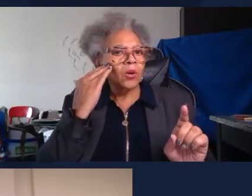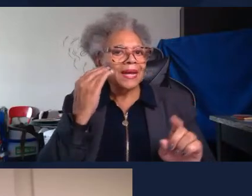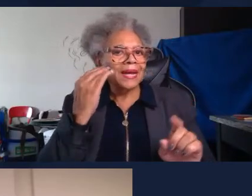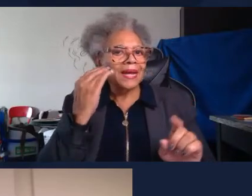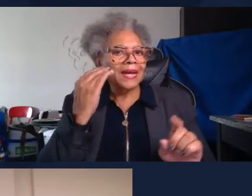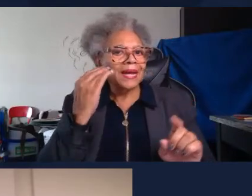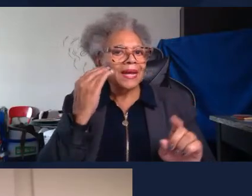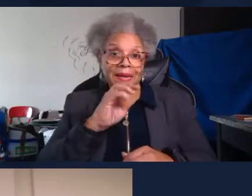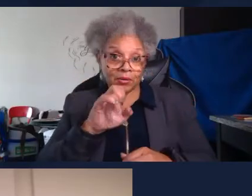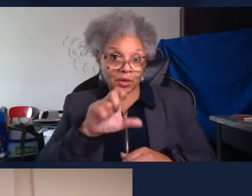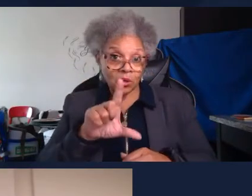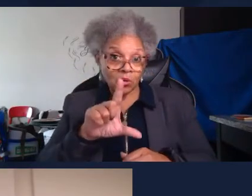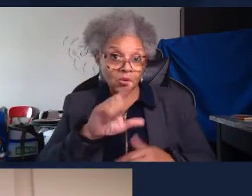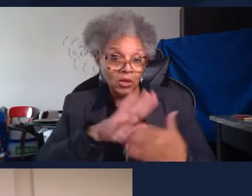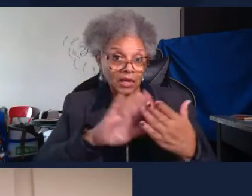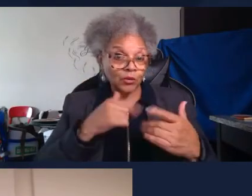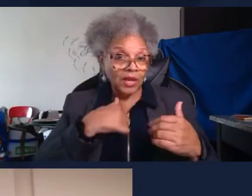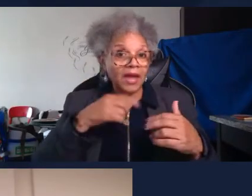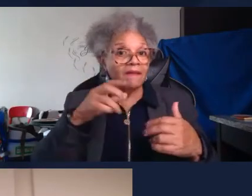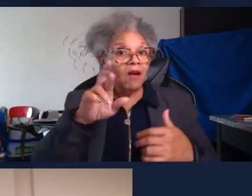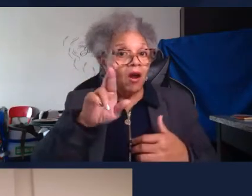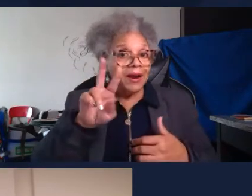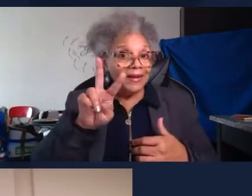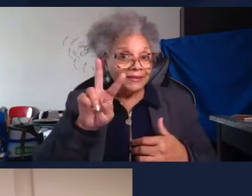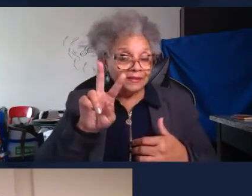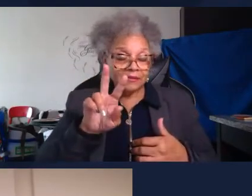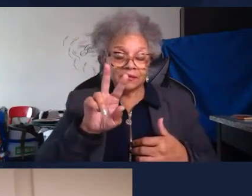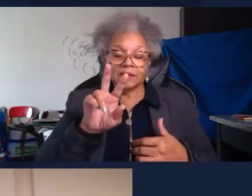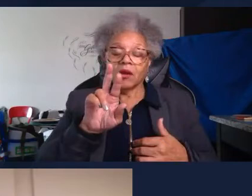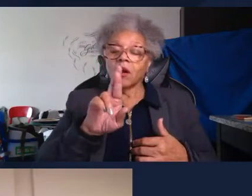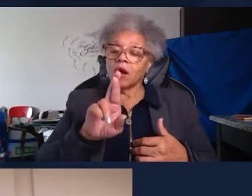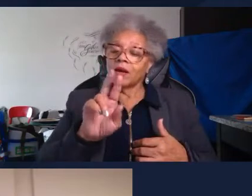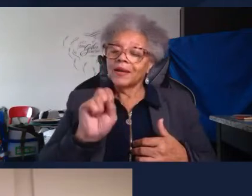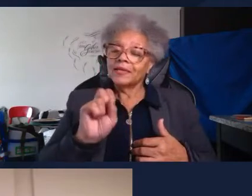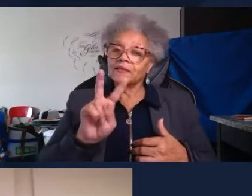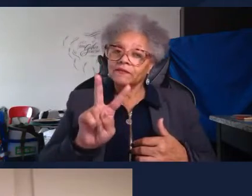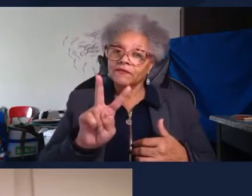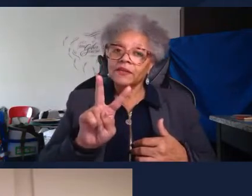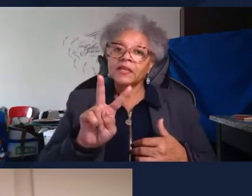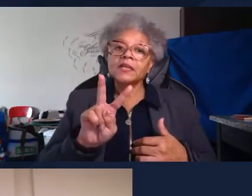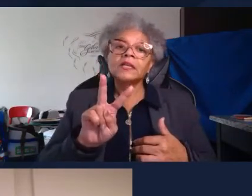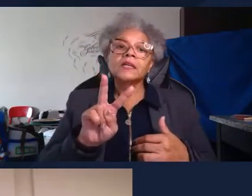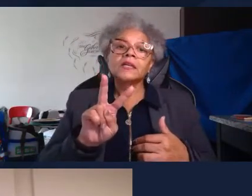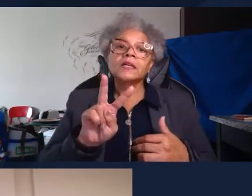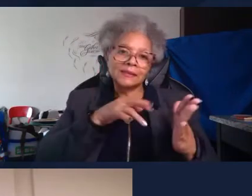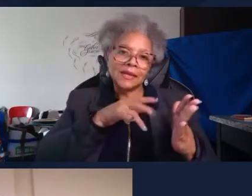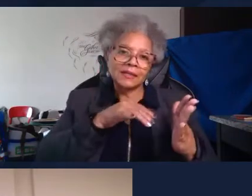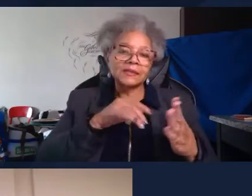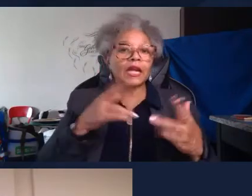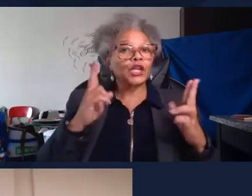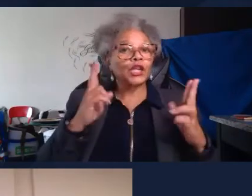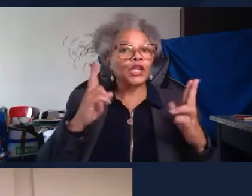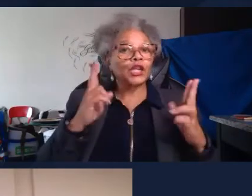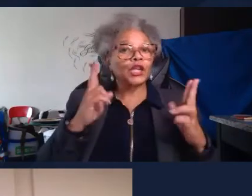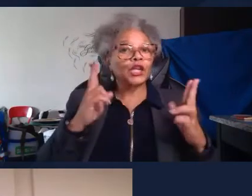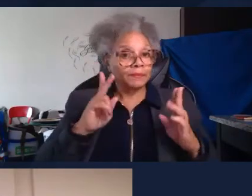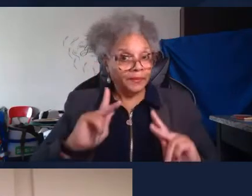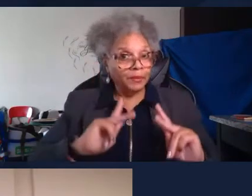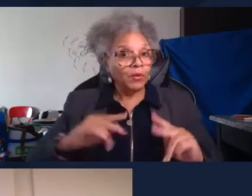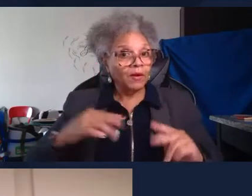RSV studies in human volunteers and they found that people with